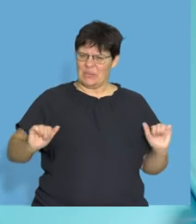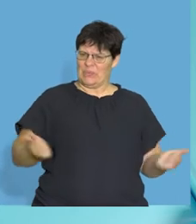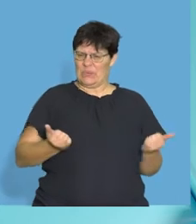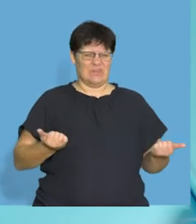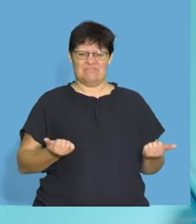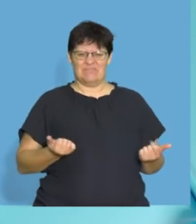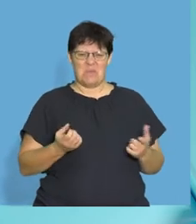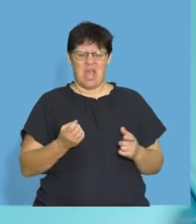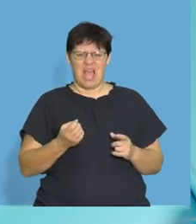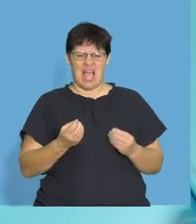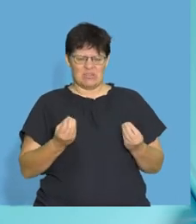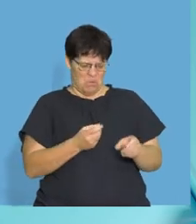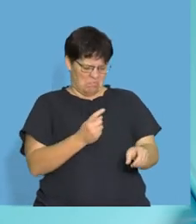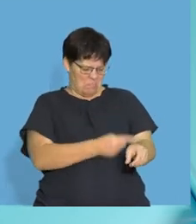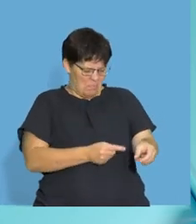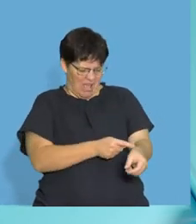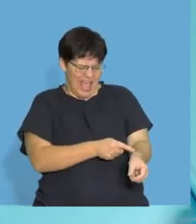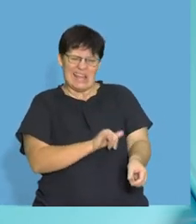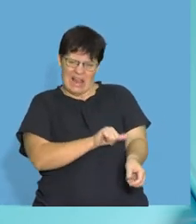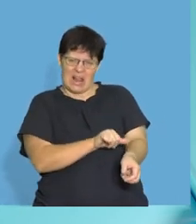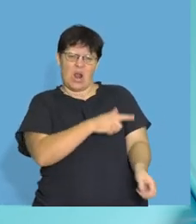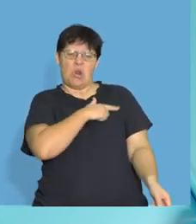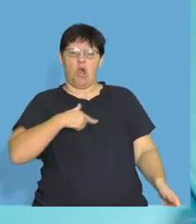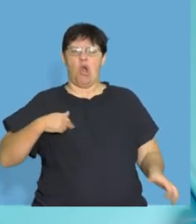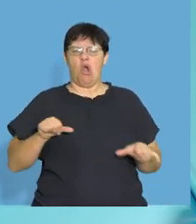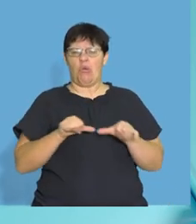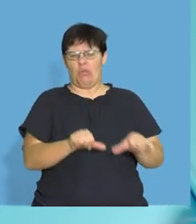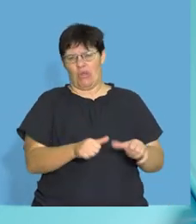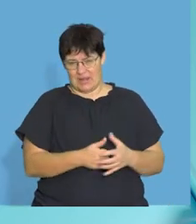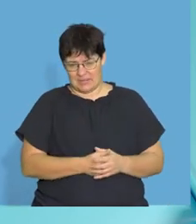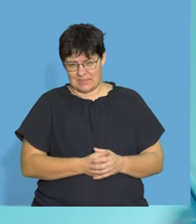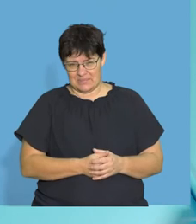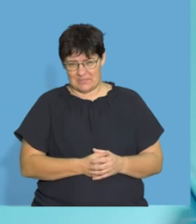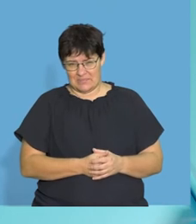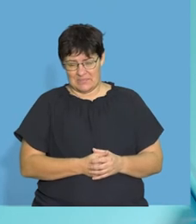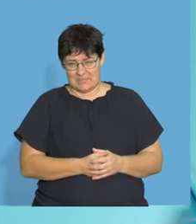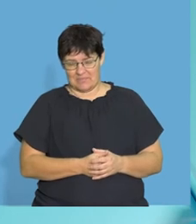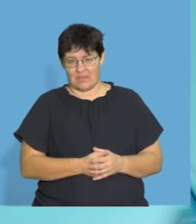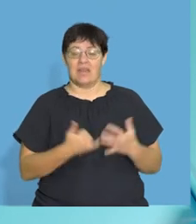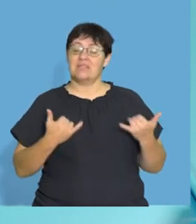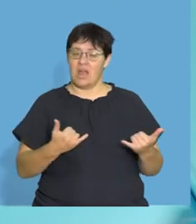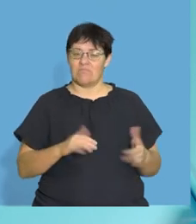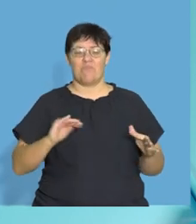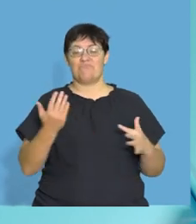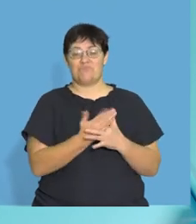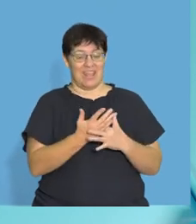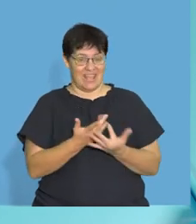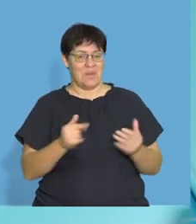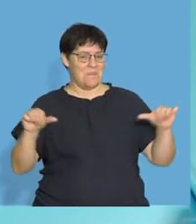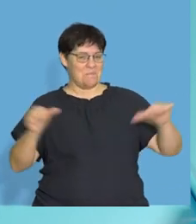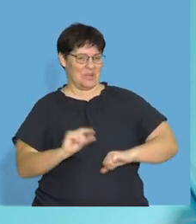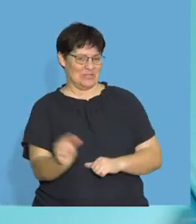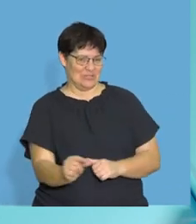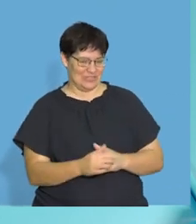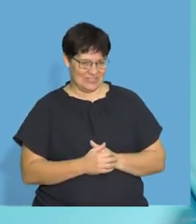stay open. So vitamin C, really important for you. Okay, guys, we're going to have a quick break and we'll be right